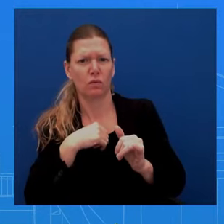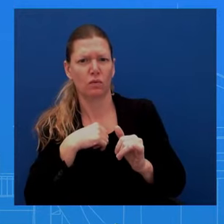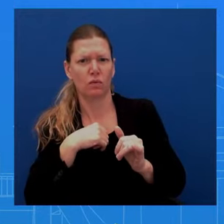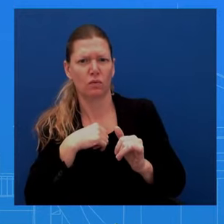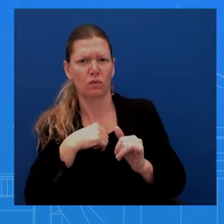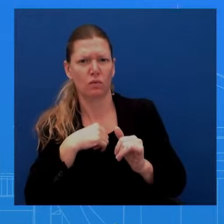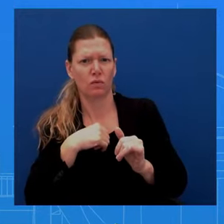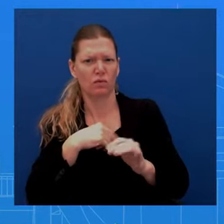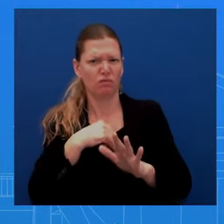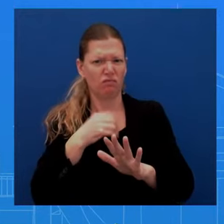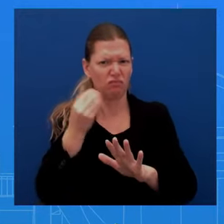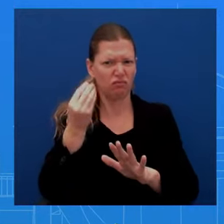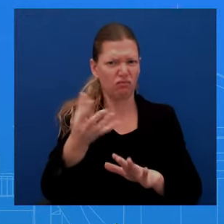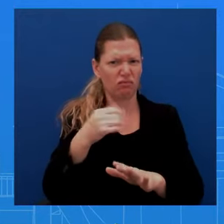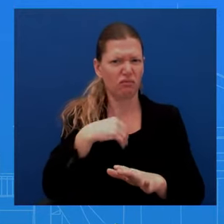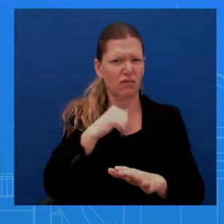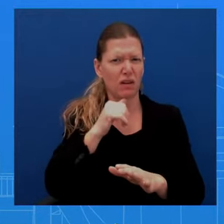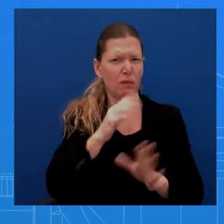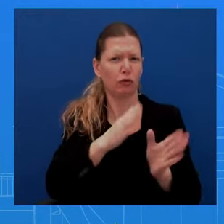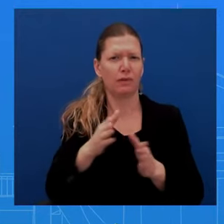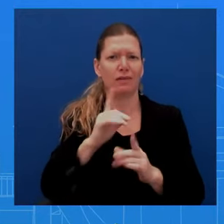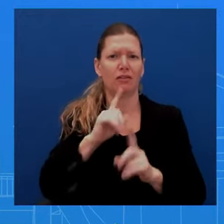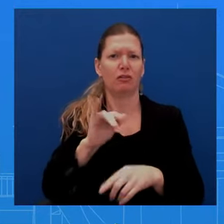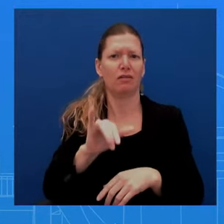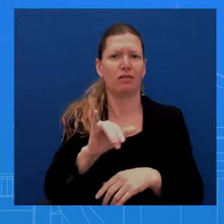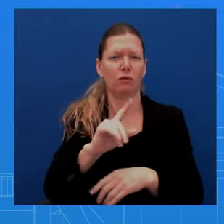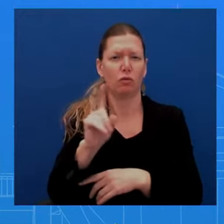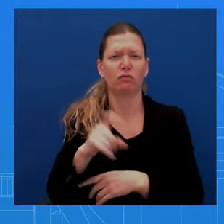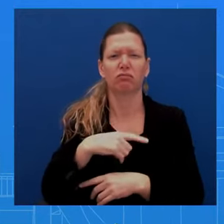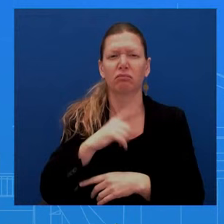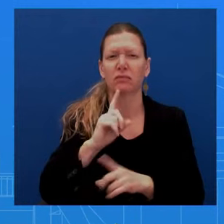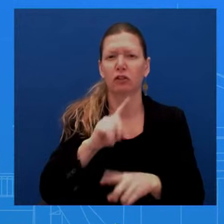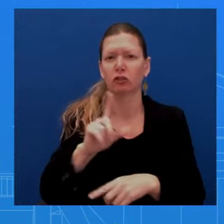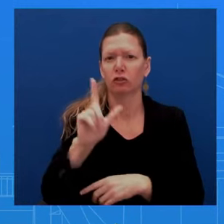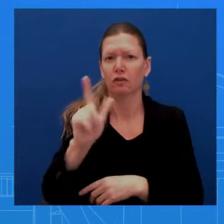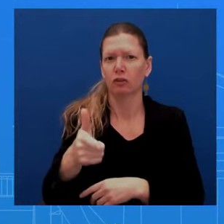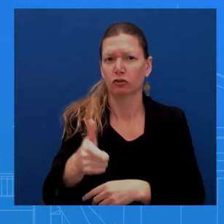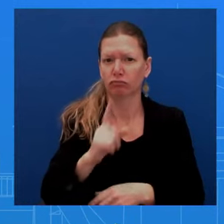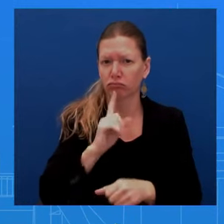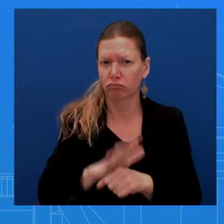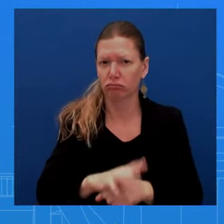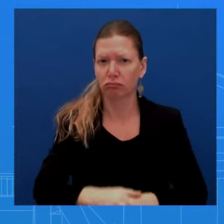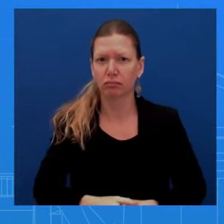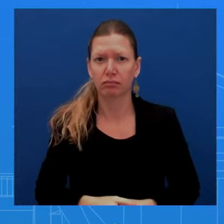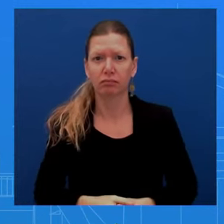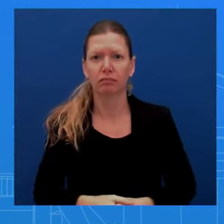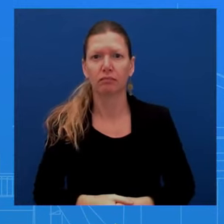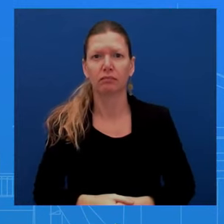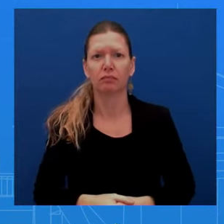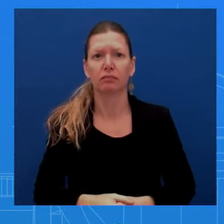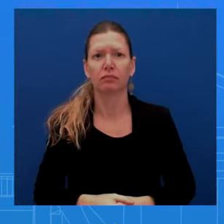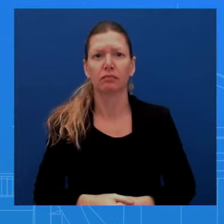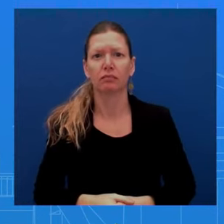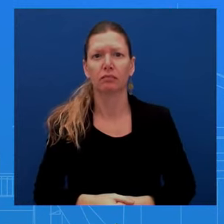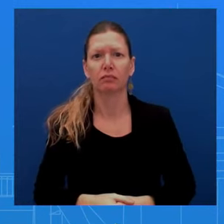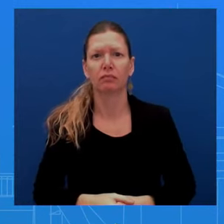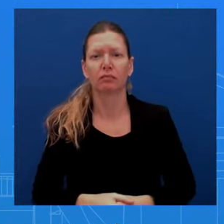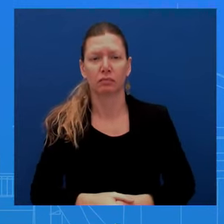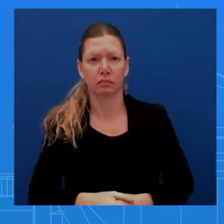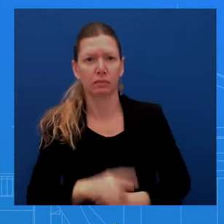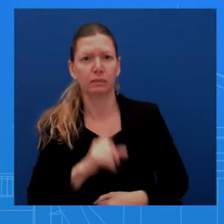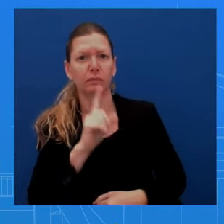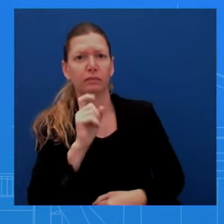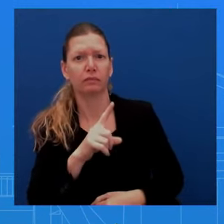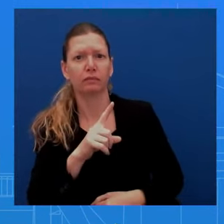much, Kiran. This question I would like to dedicate, national security questions, I would like to dedicate to a fellow journalist who just passed away in Pakistan.